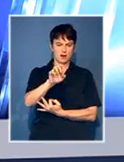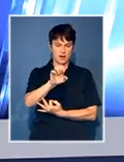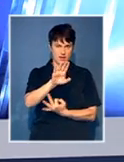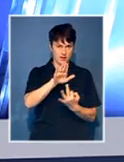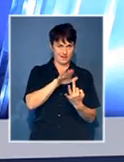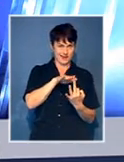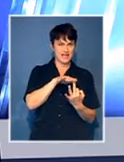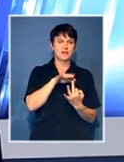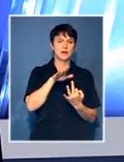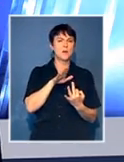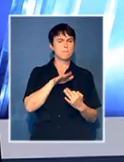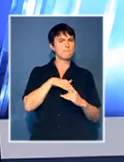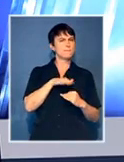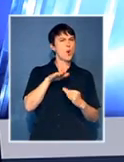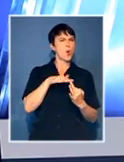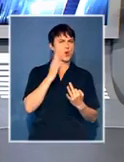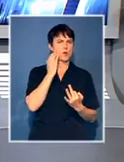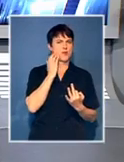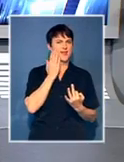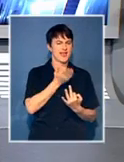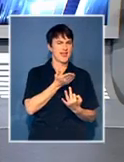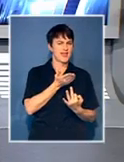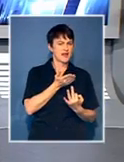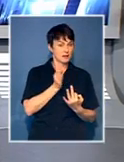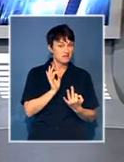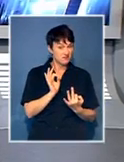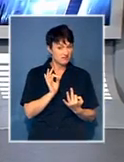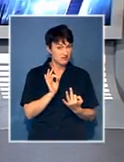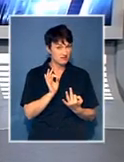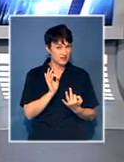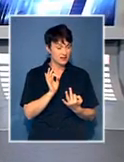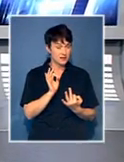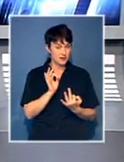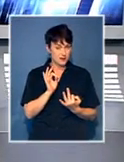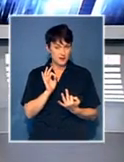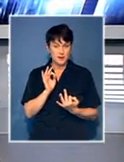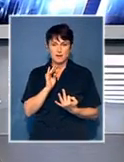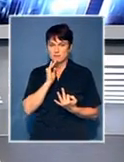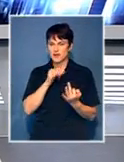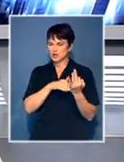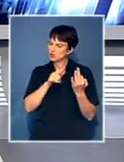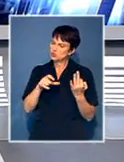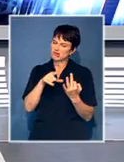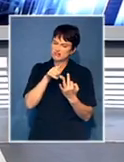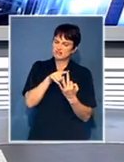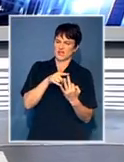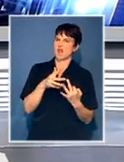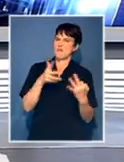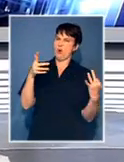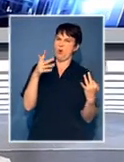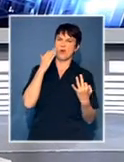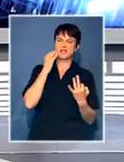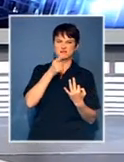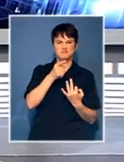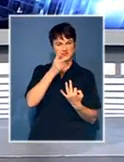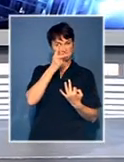correctly. It's a mainly predominantly white, if I can put it, white campus or white student-based campus. What are the differences? What have